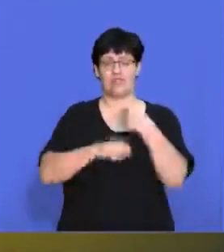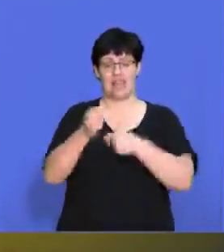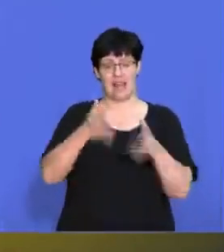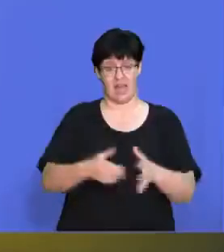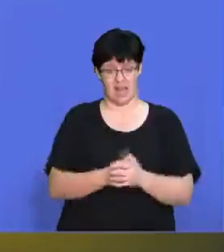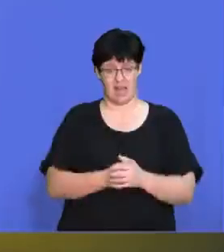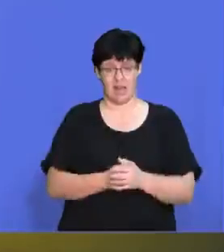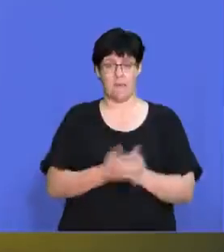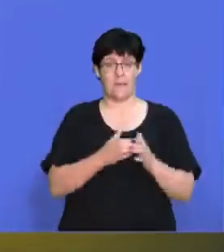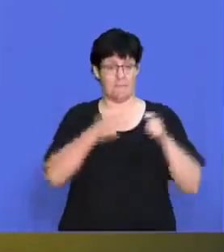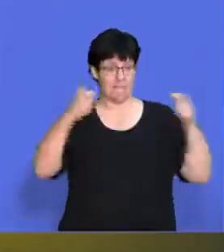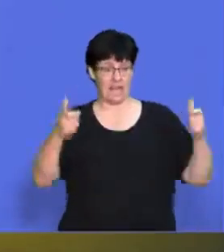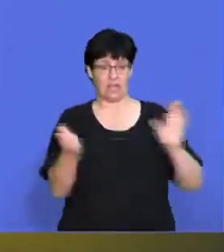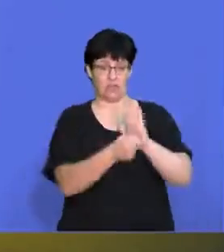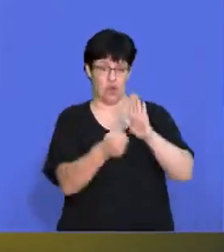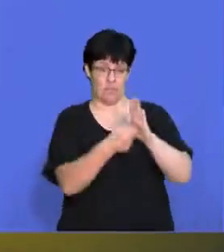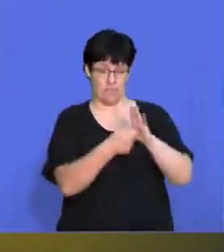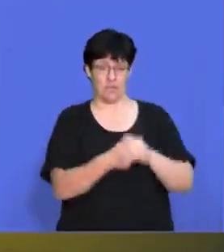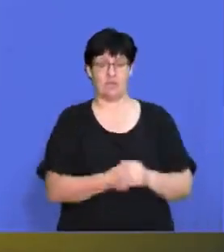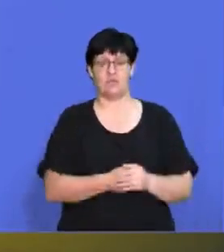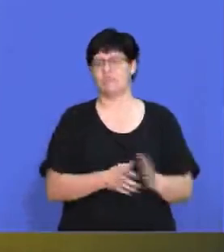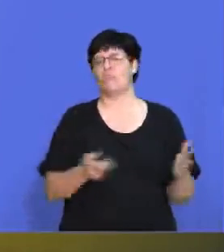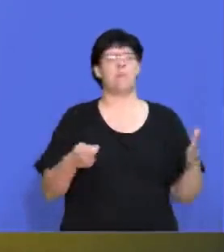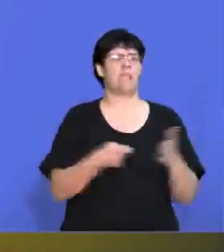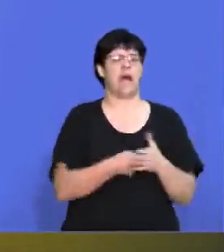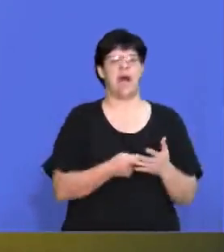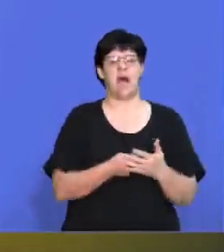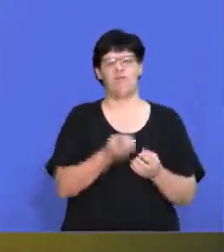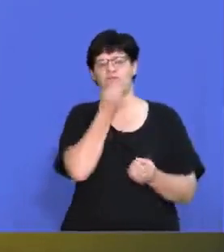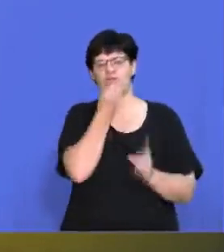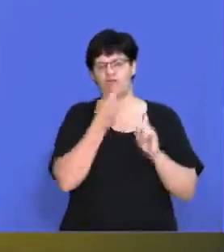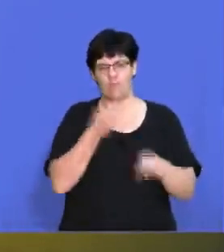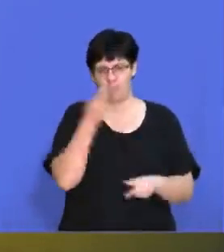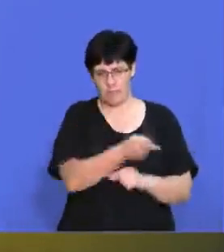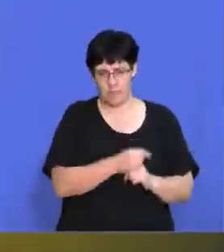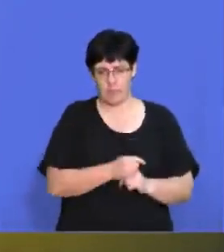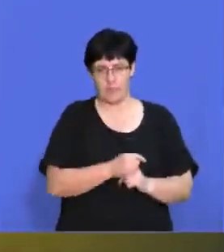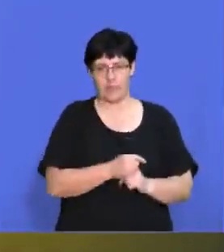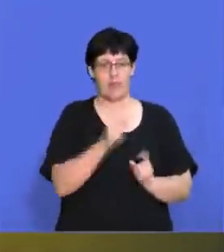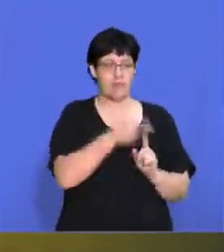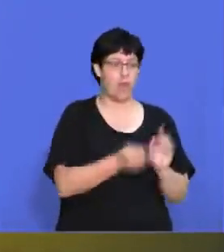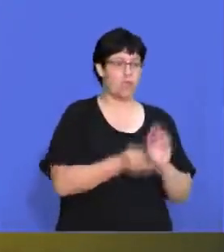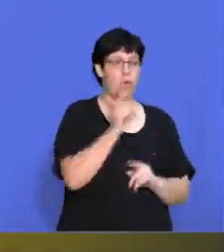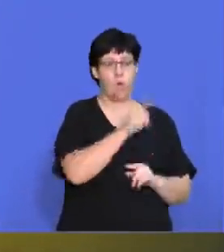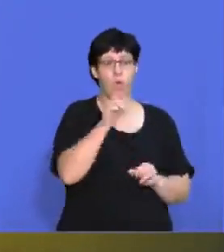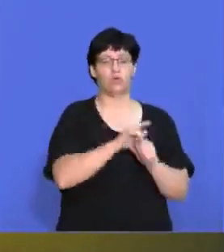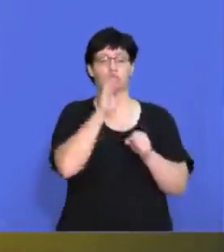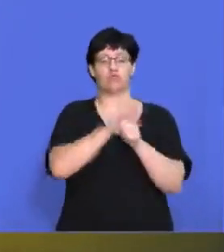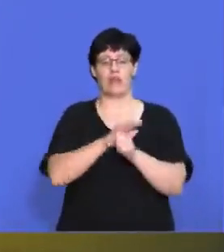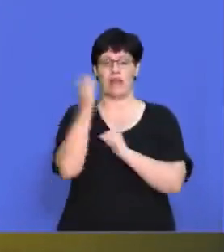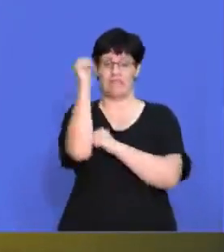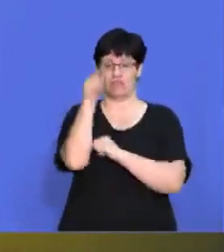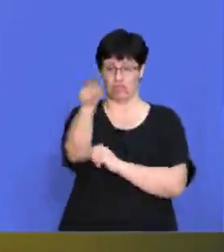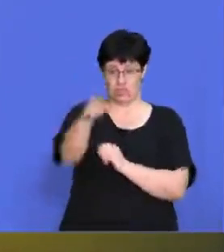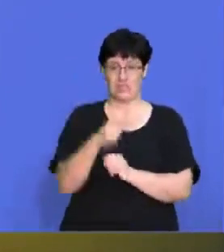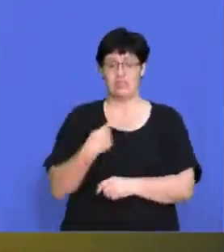massive retailers where you buy your groceries from, and they had to go to this cold drink manufacturer and say, right, we are